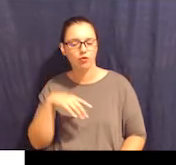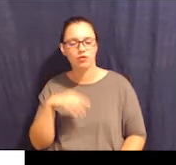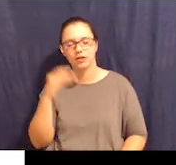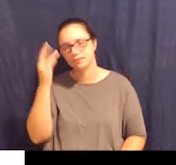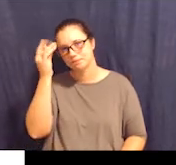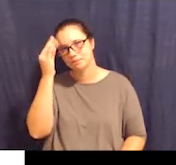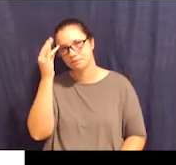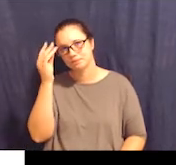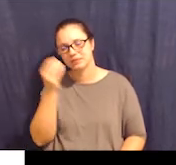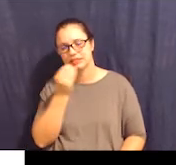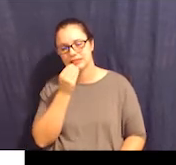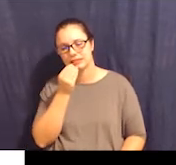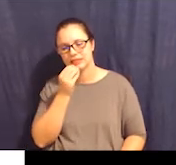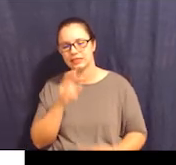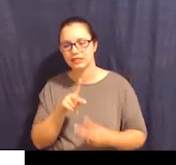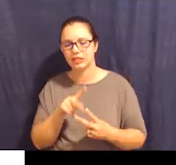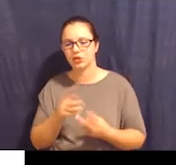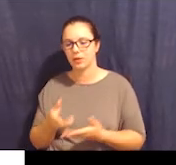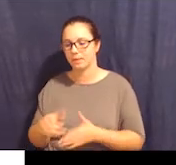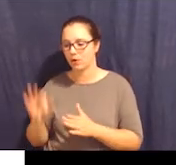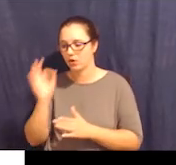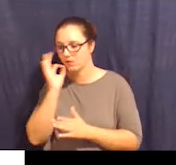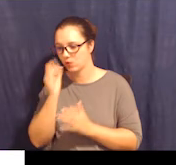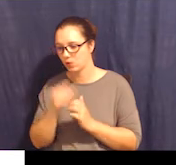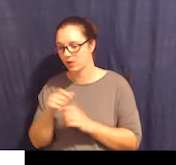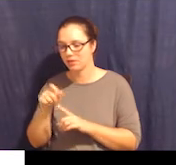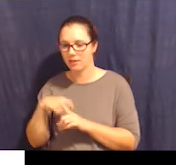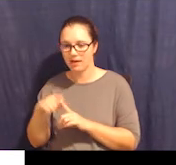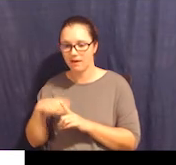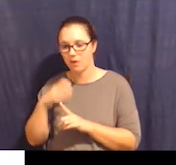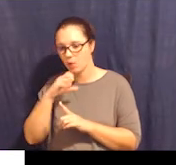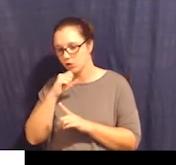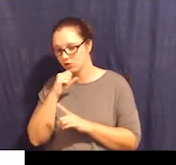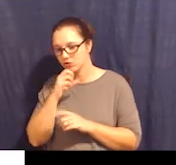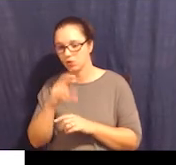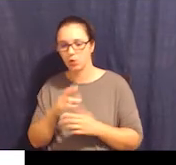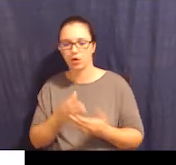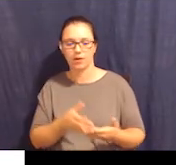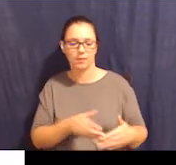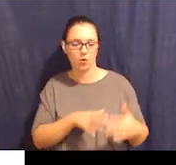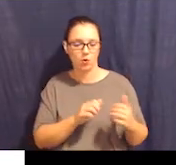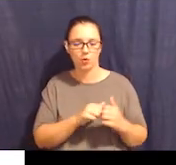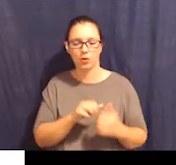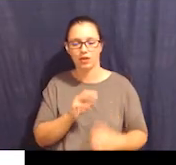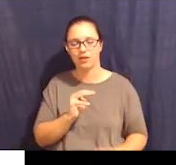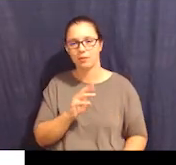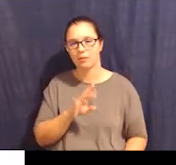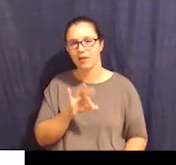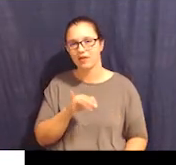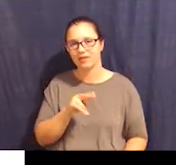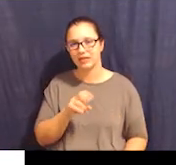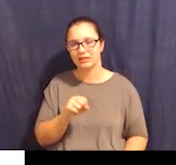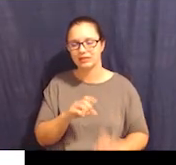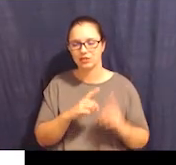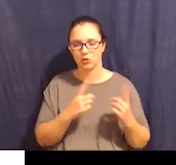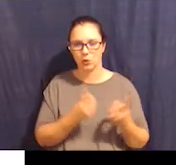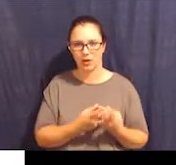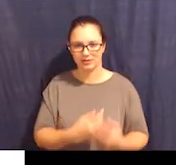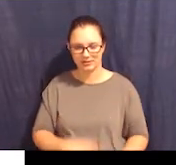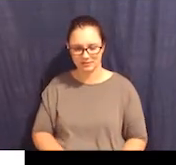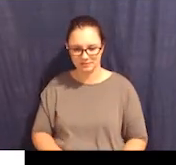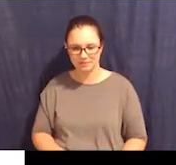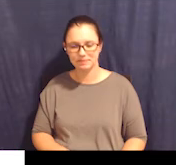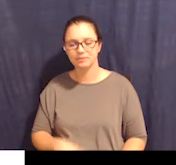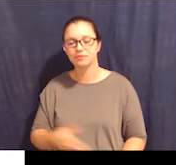oranges, or a bowl with muffins and donuts. The next option that a person could select is help with